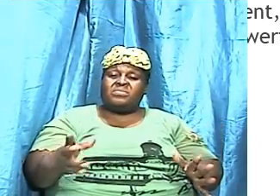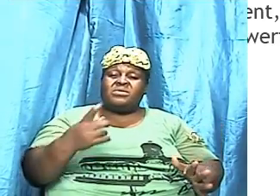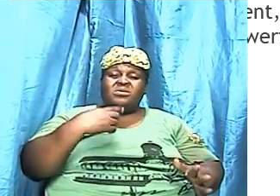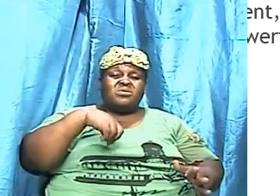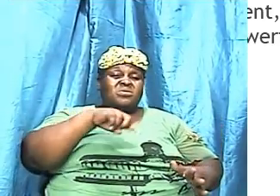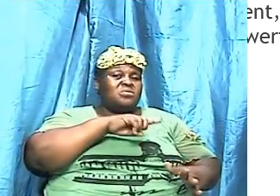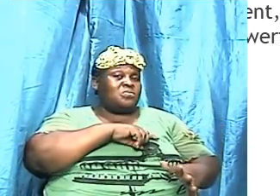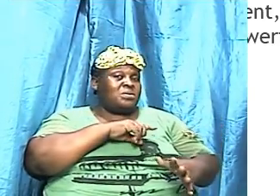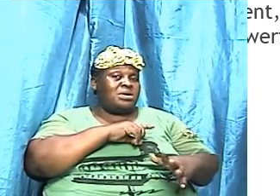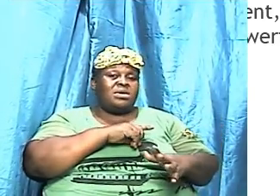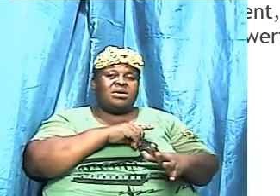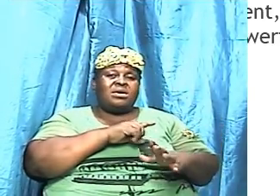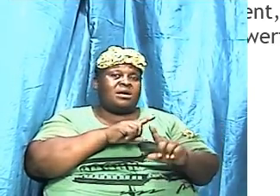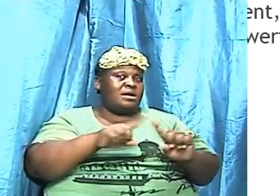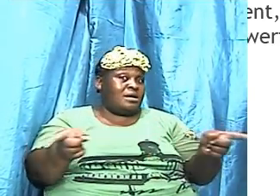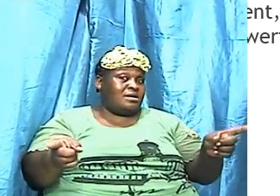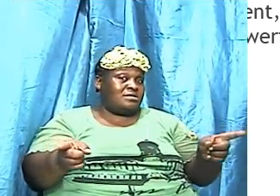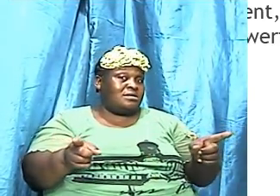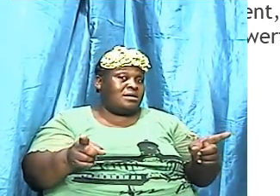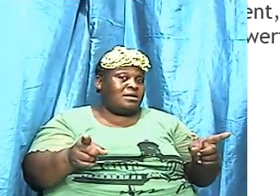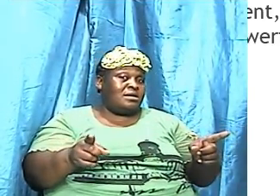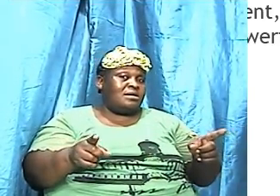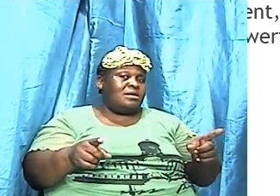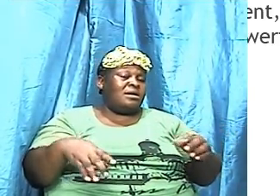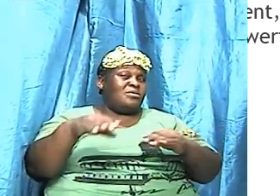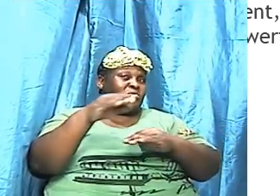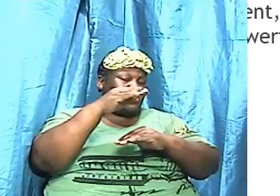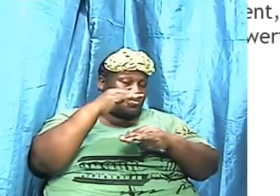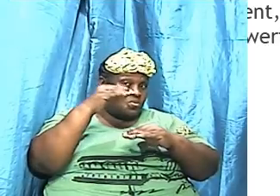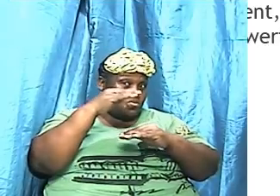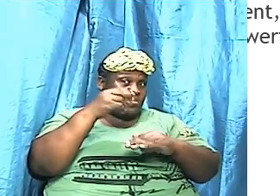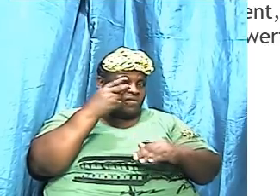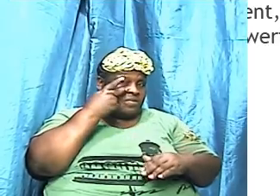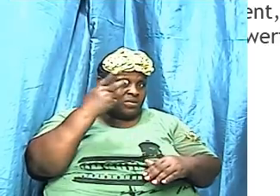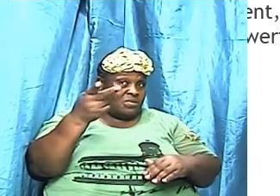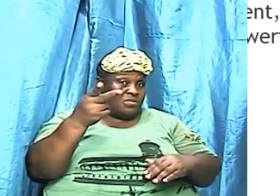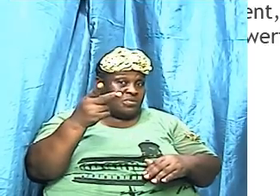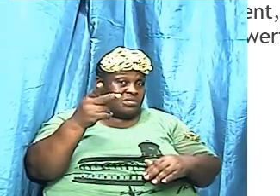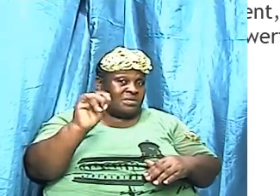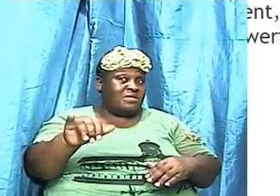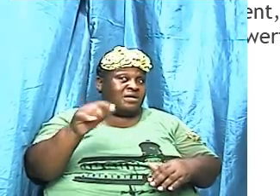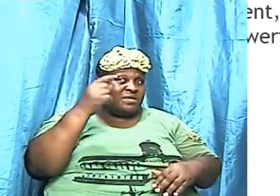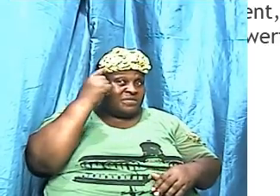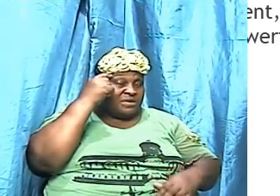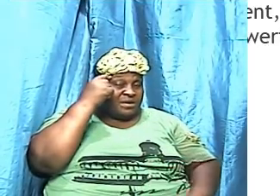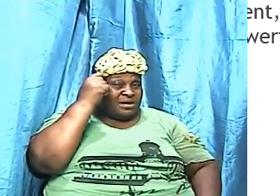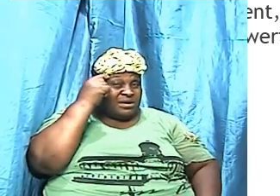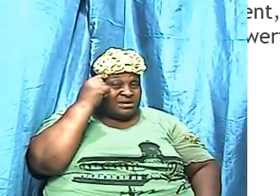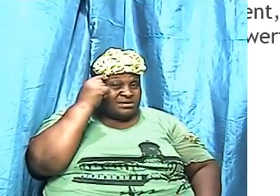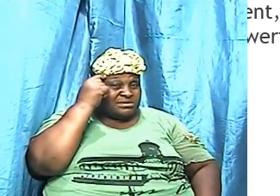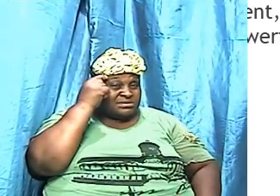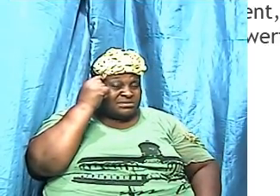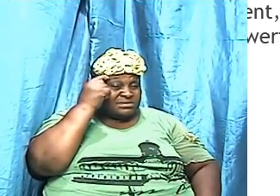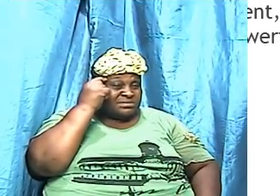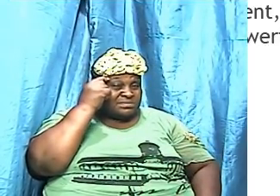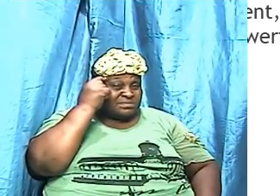overlook that very important thought, right? Paul describes